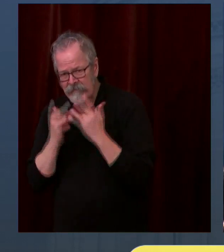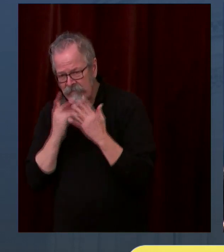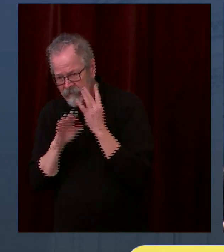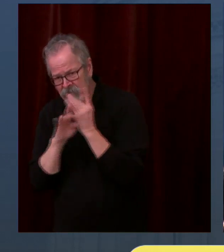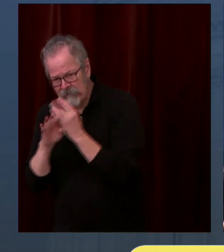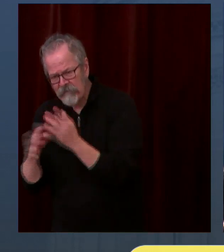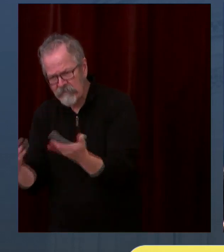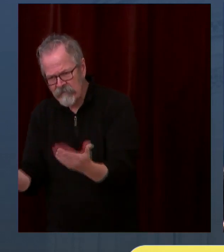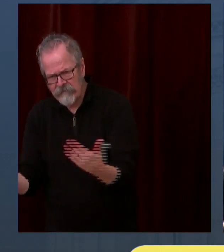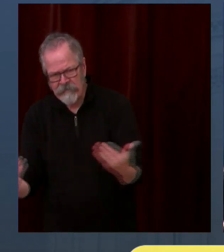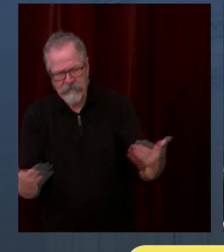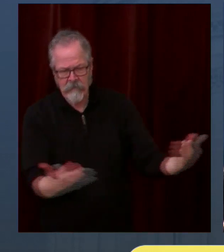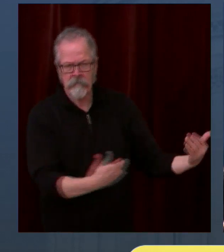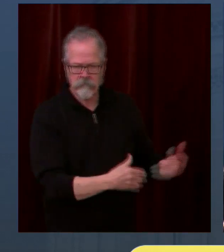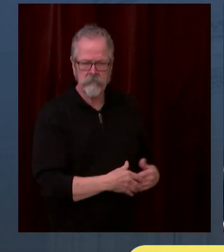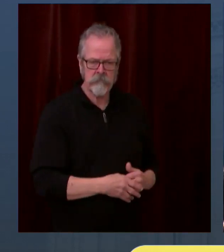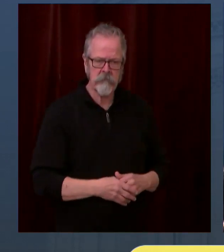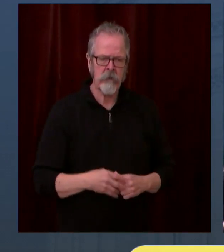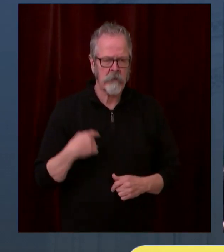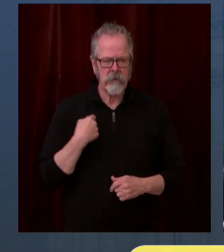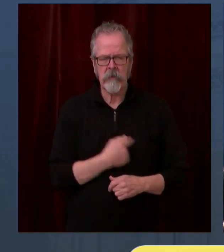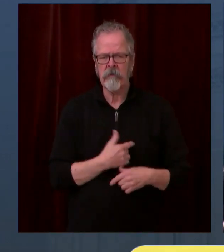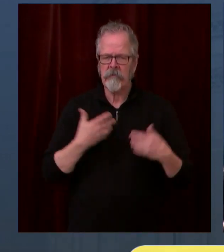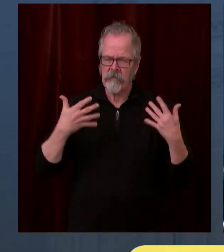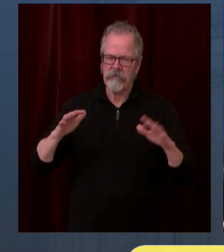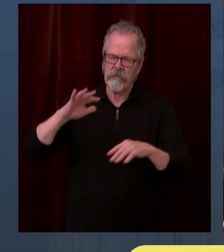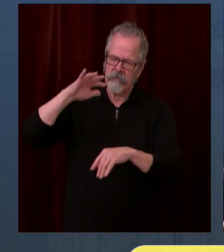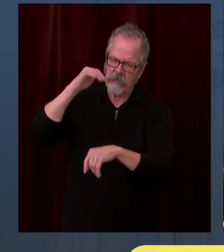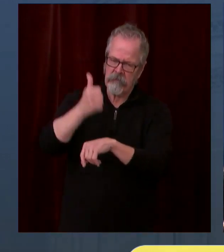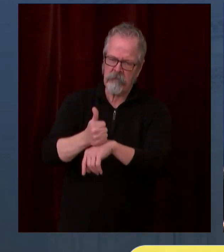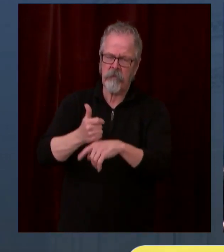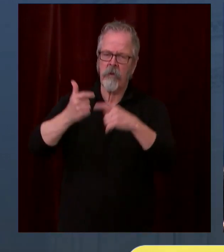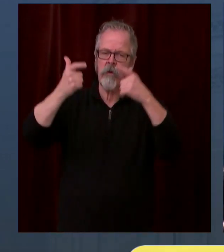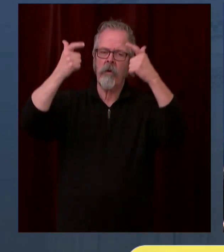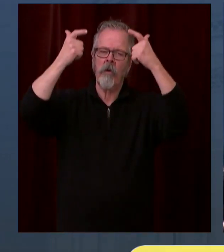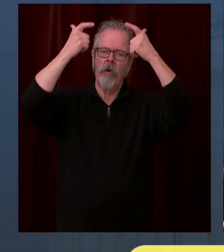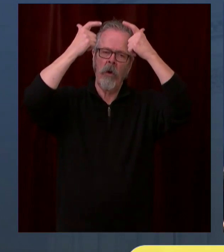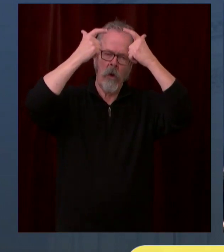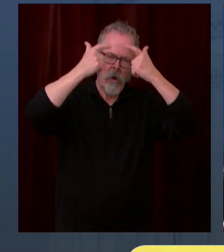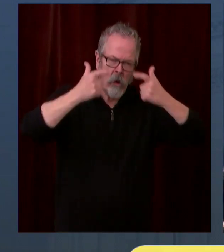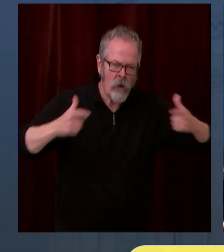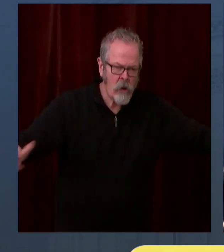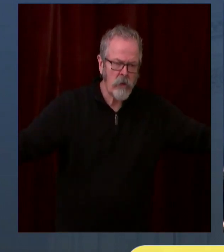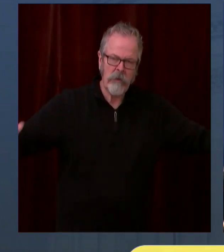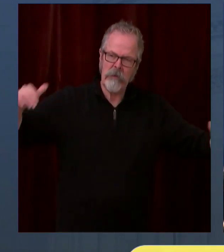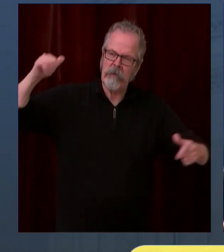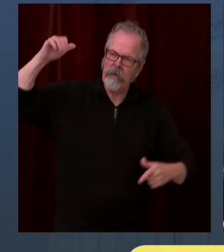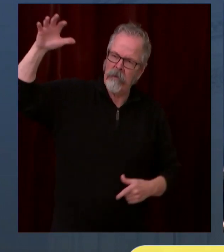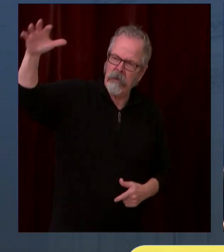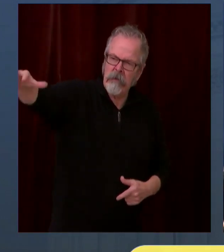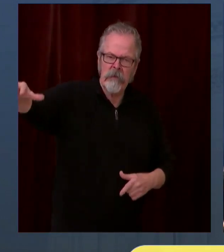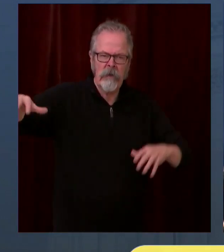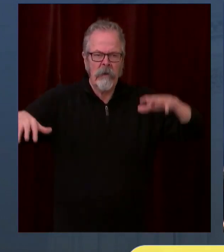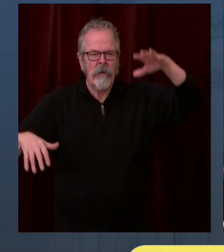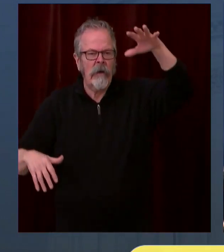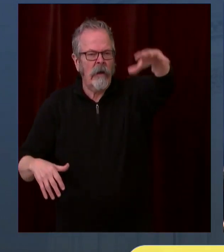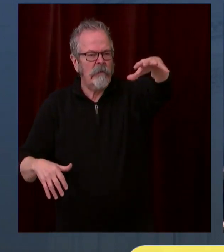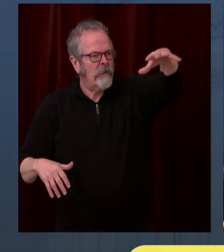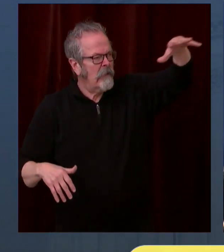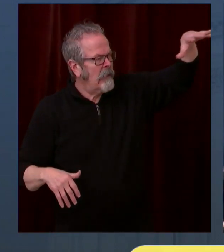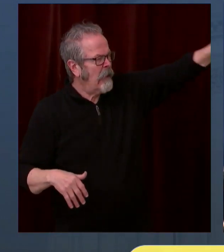stood up by early next week. And we want to disperse that around the state of Washington. Snohomish, King, Pierce